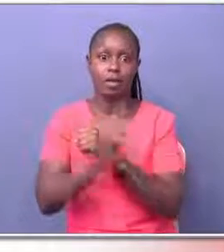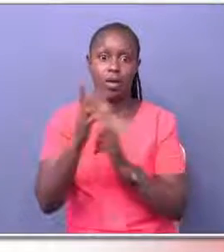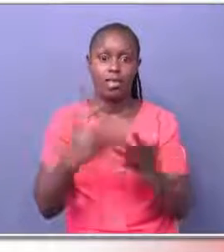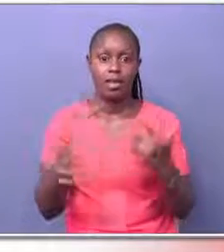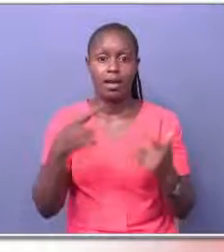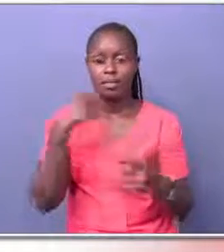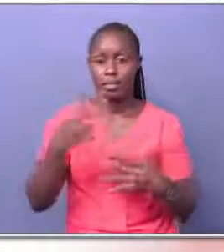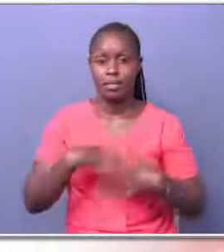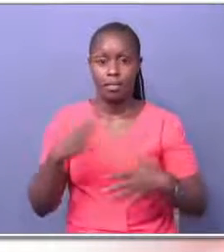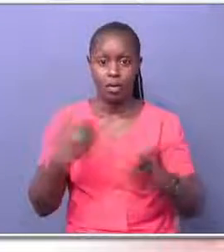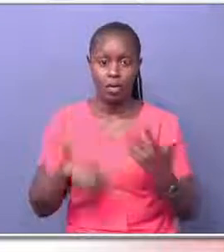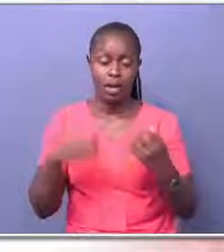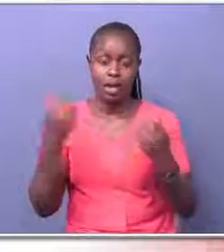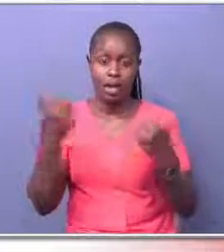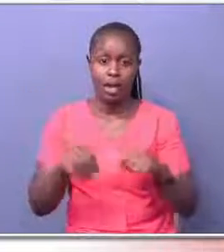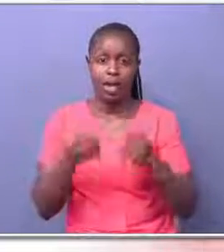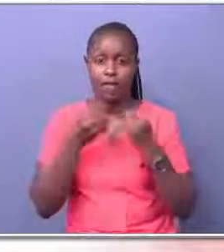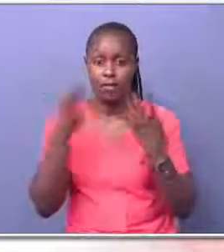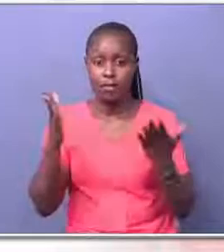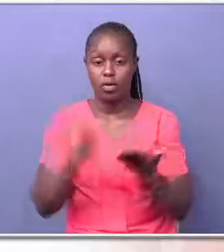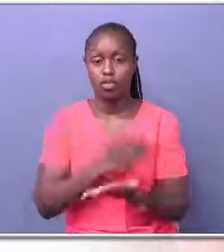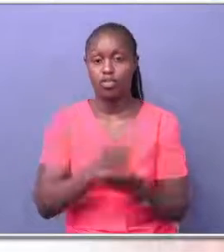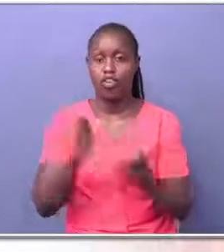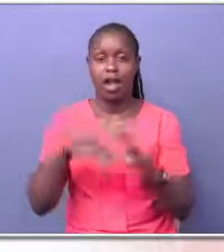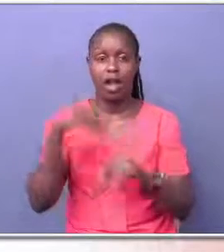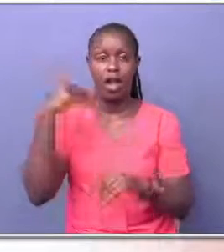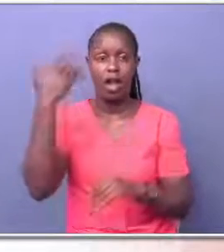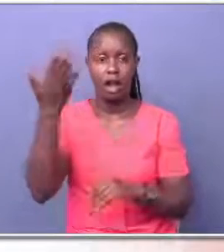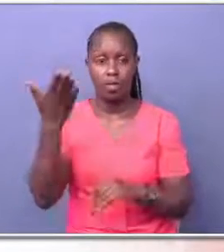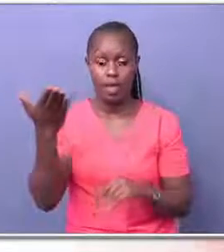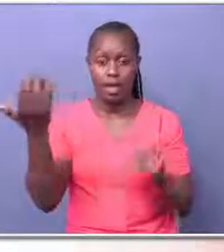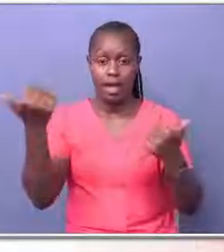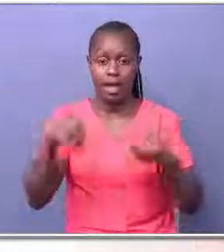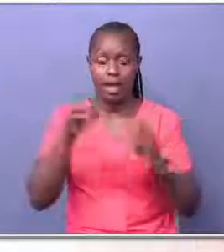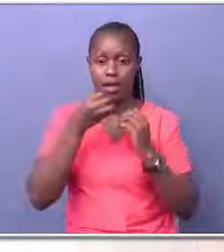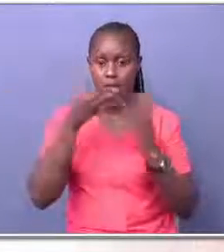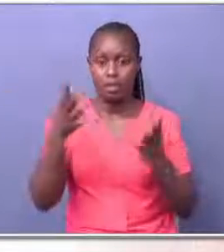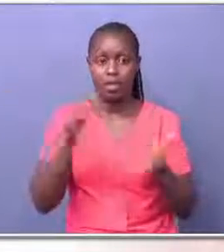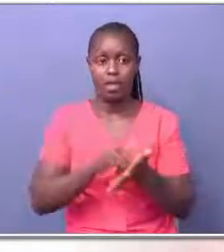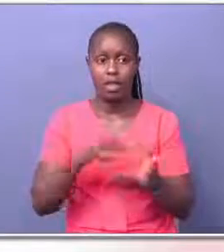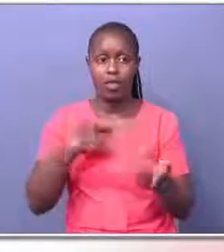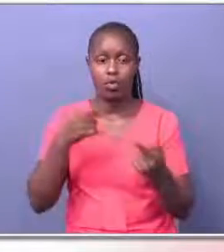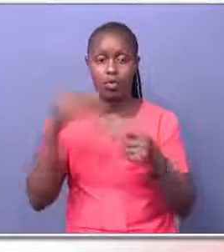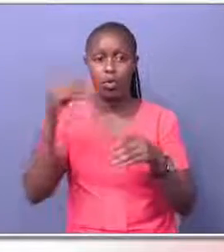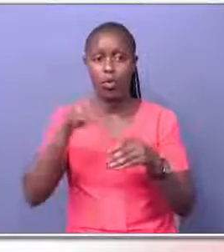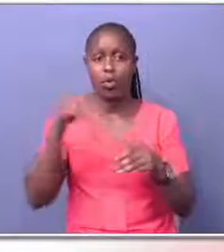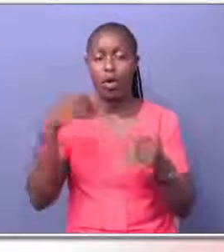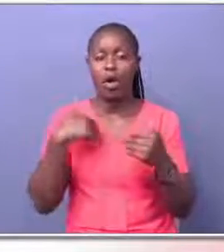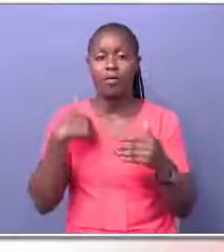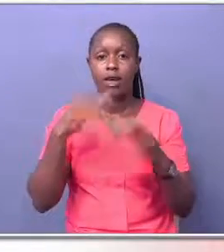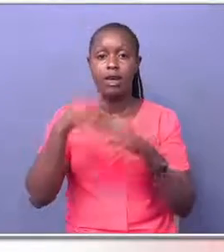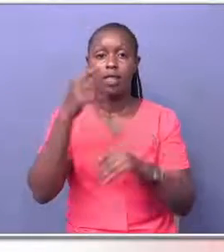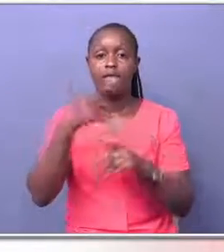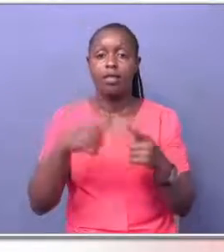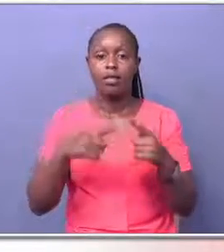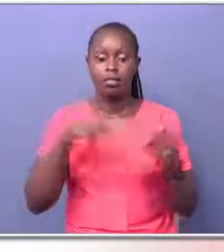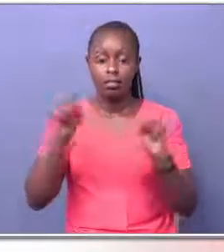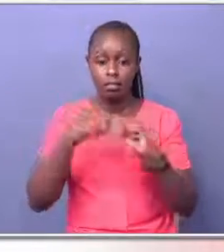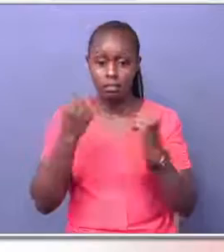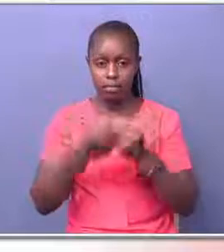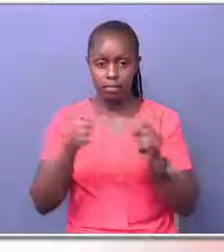is, any information you share out there, any information you put out there on your social media platforms,